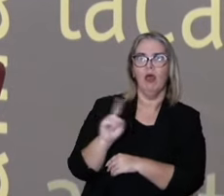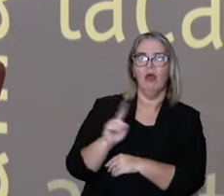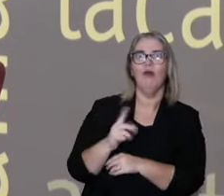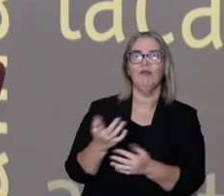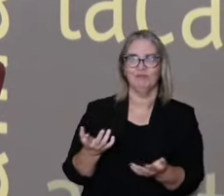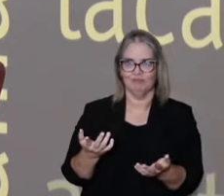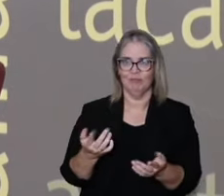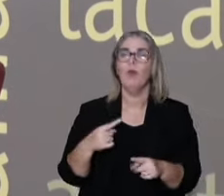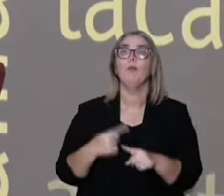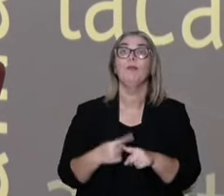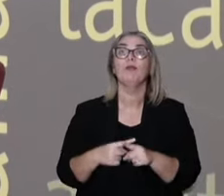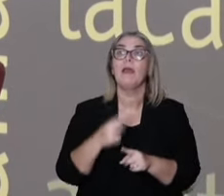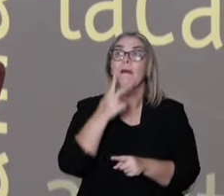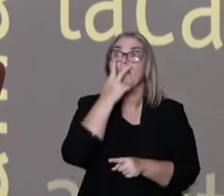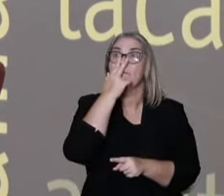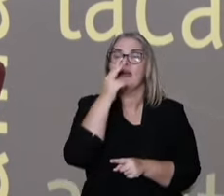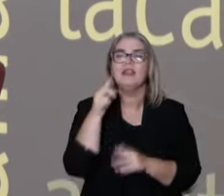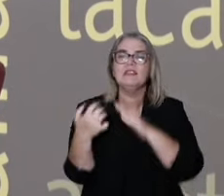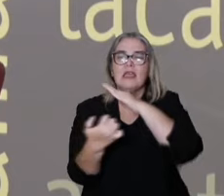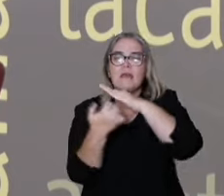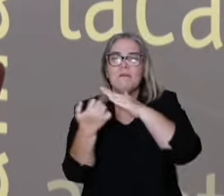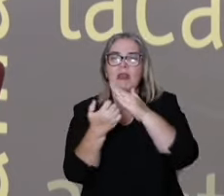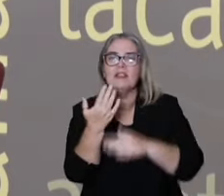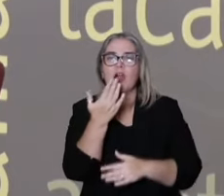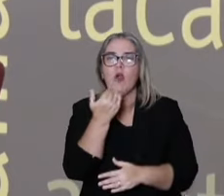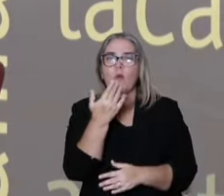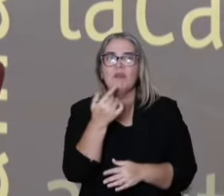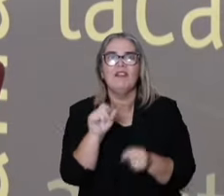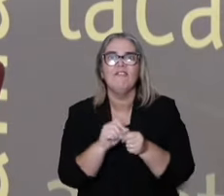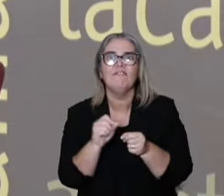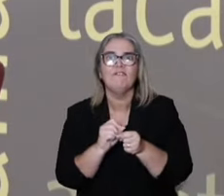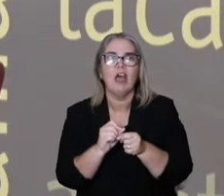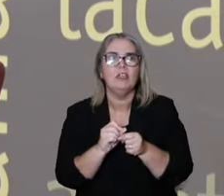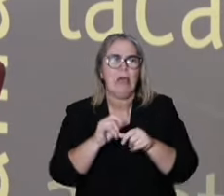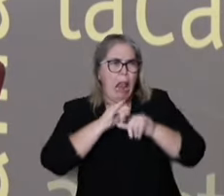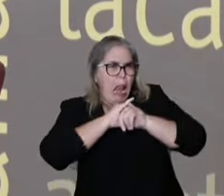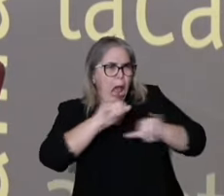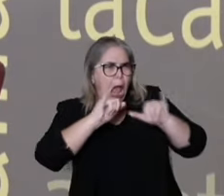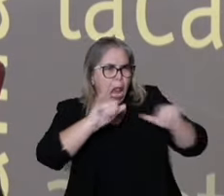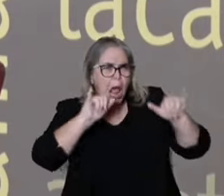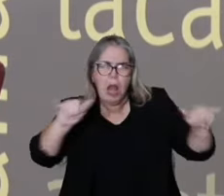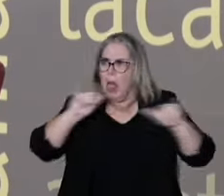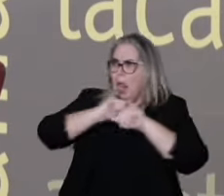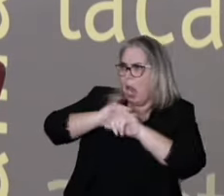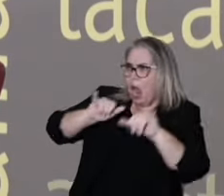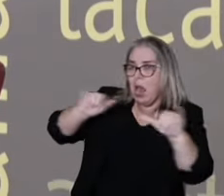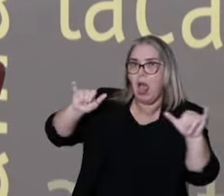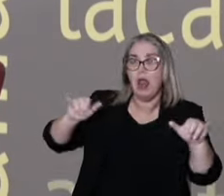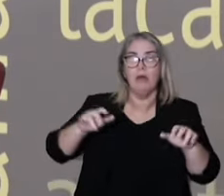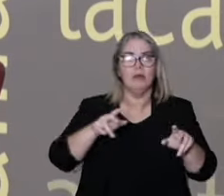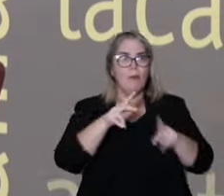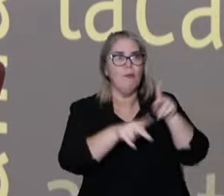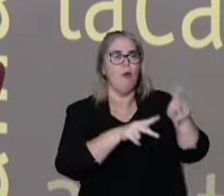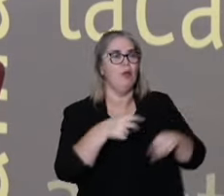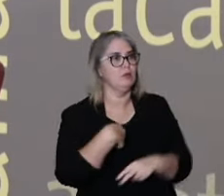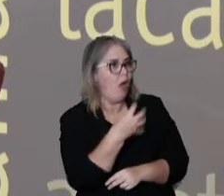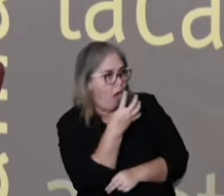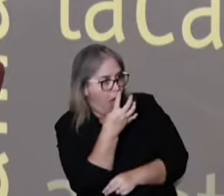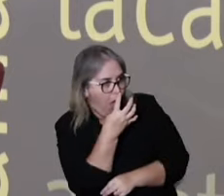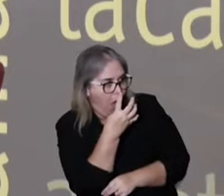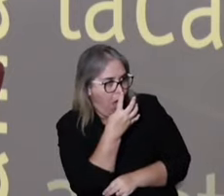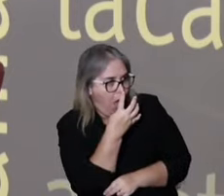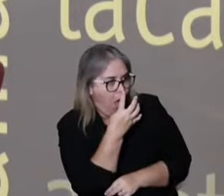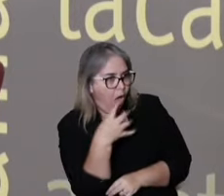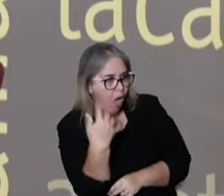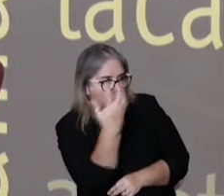with the food industry, it brings something that makes us suspicious. And sometimes these